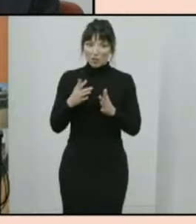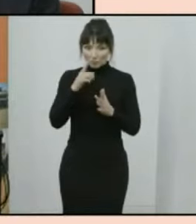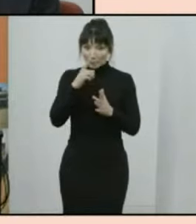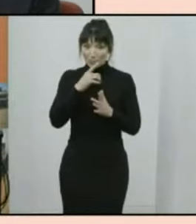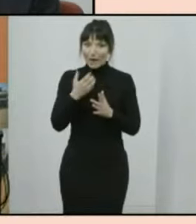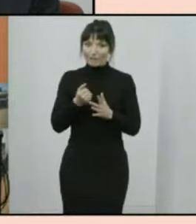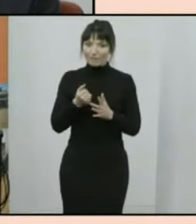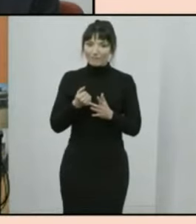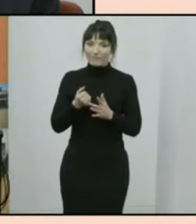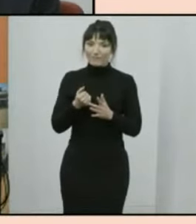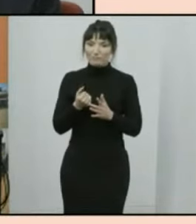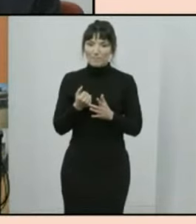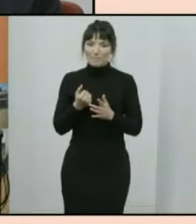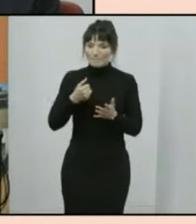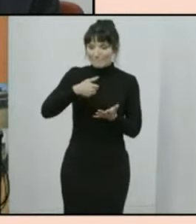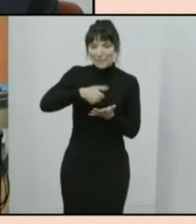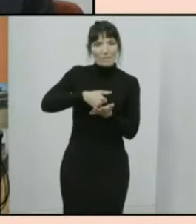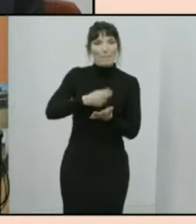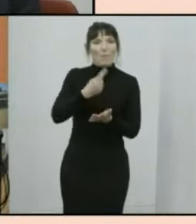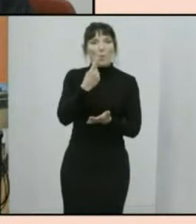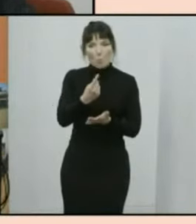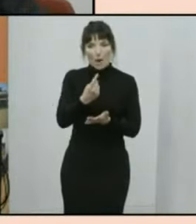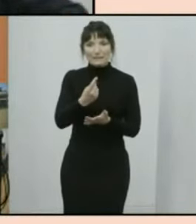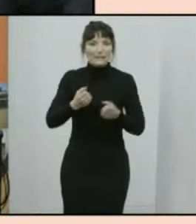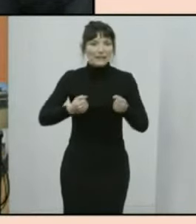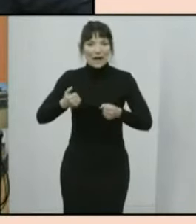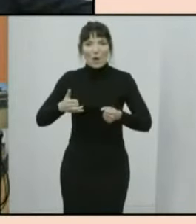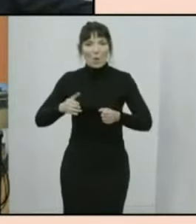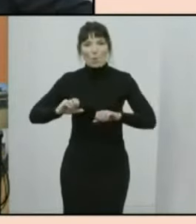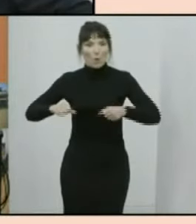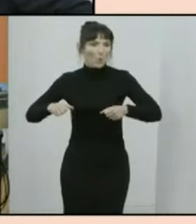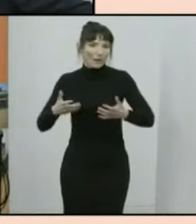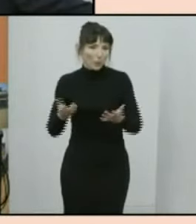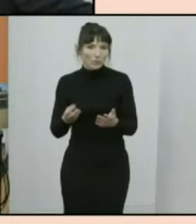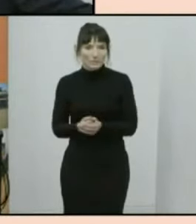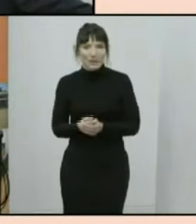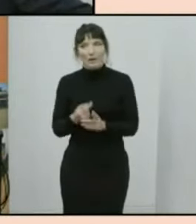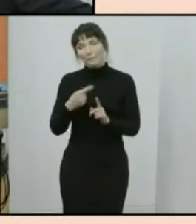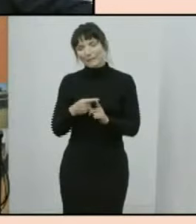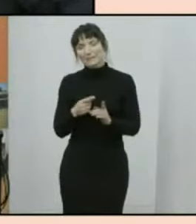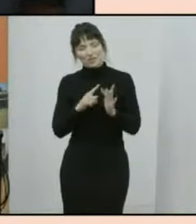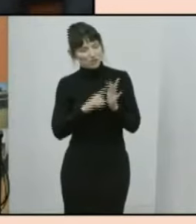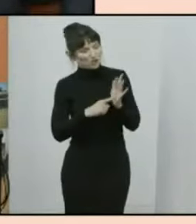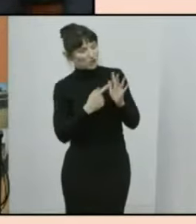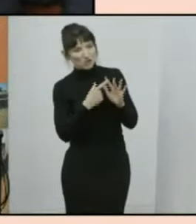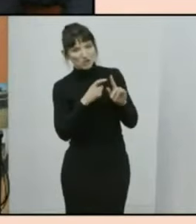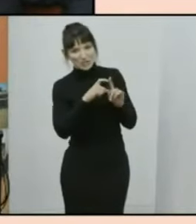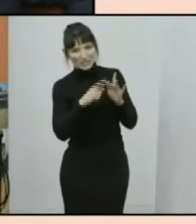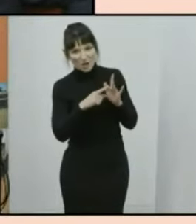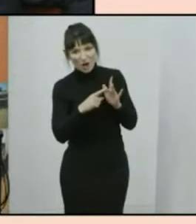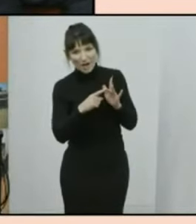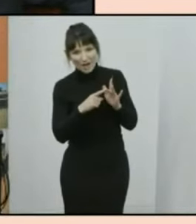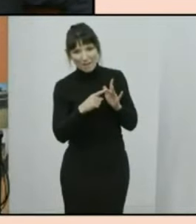was a surprise to me too and the fact that the number of jedi have gone down that was a surprise too